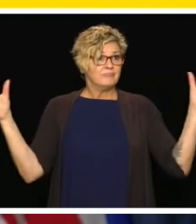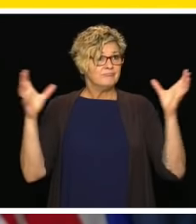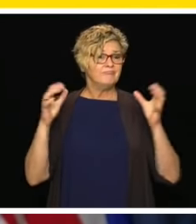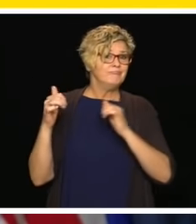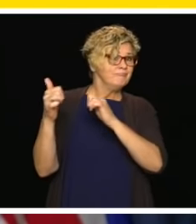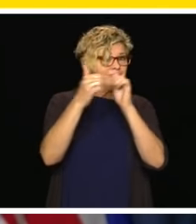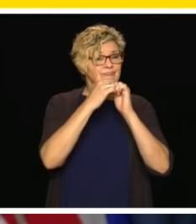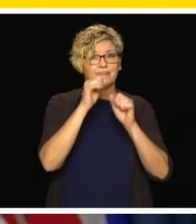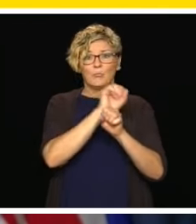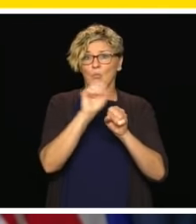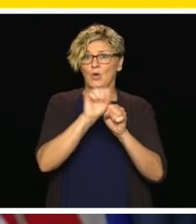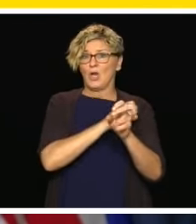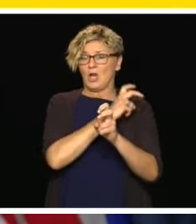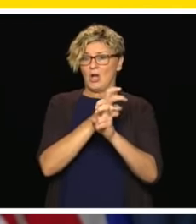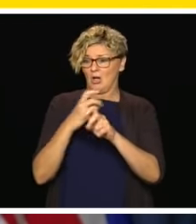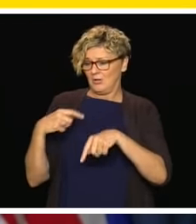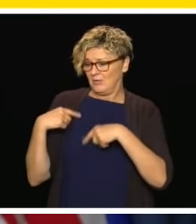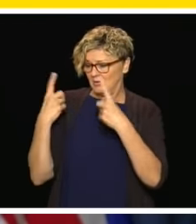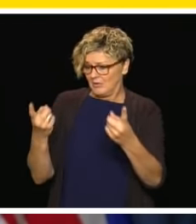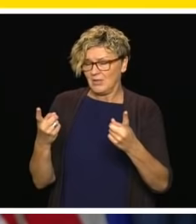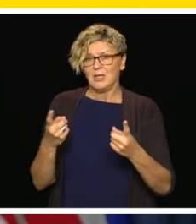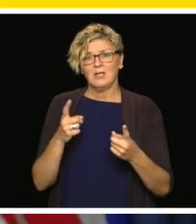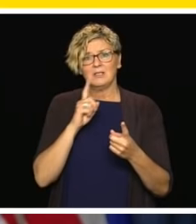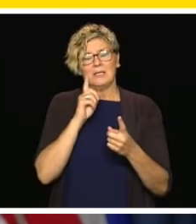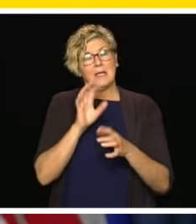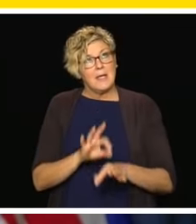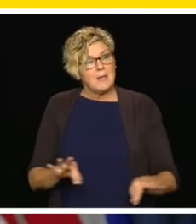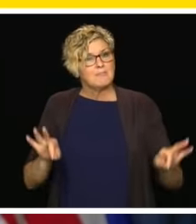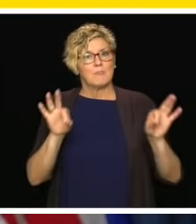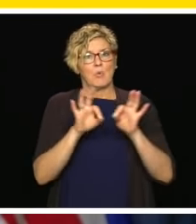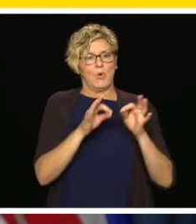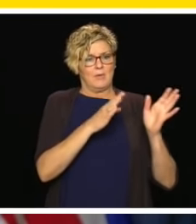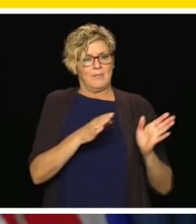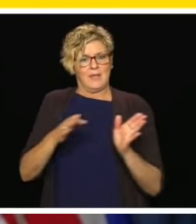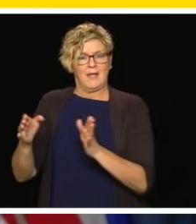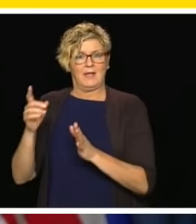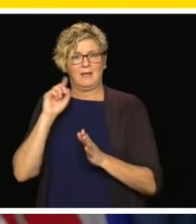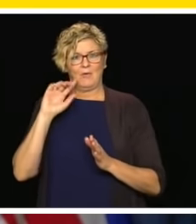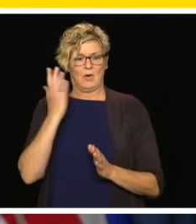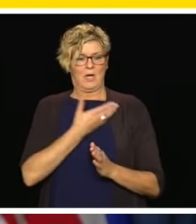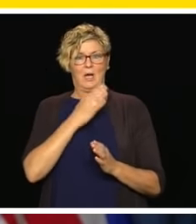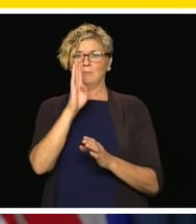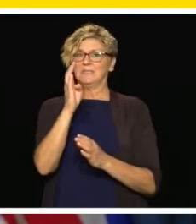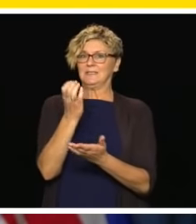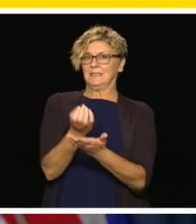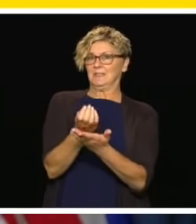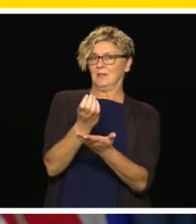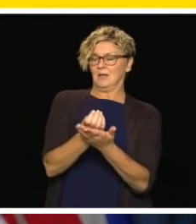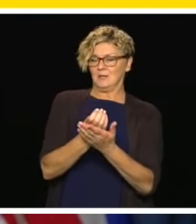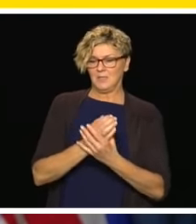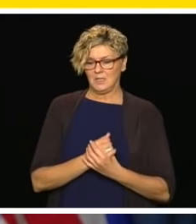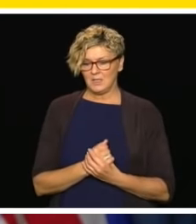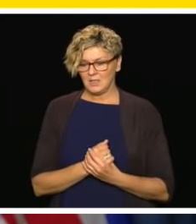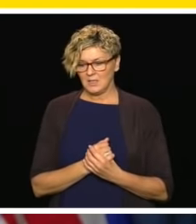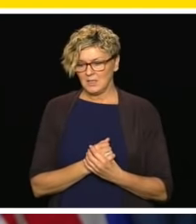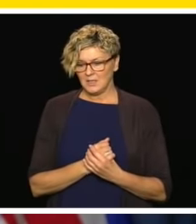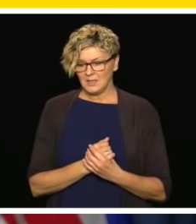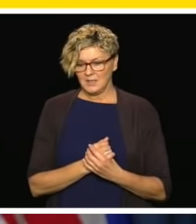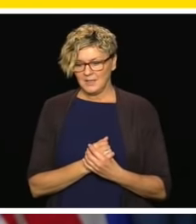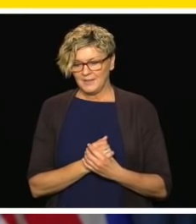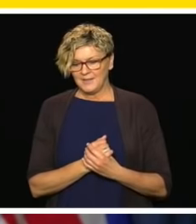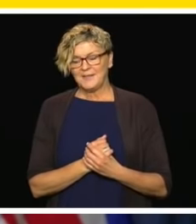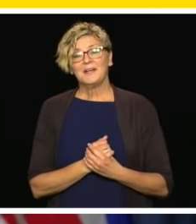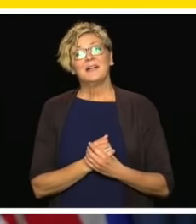is critically important to the development of our economy. For those who thought that child care was a nicety, it would be nice if we could,